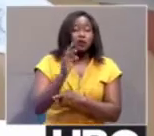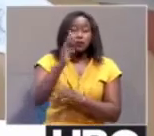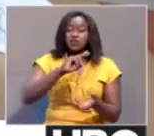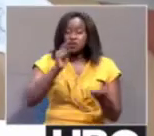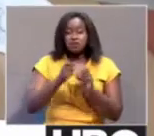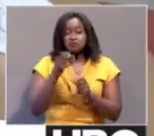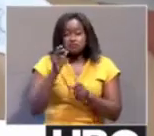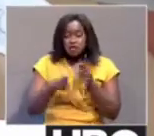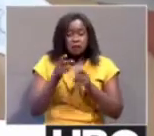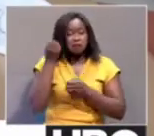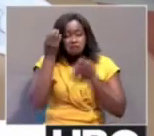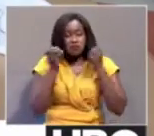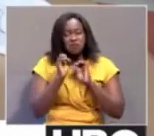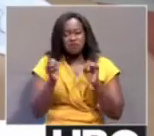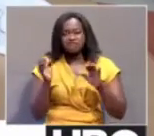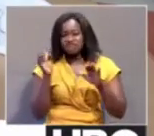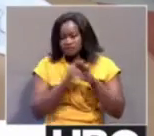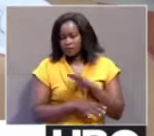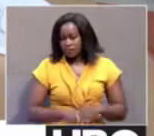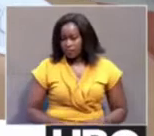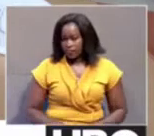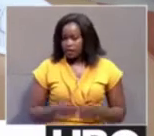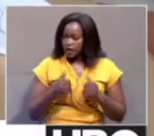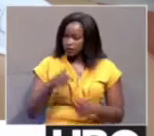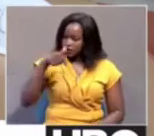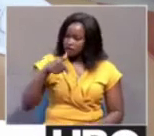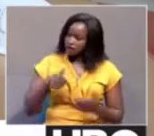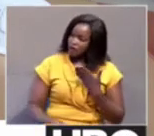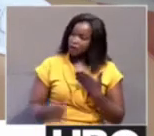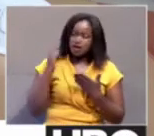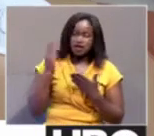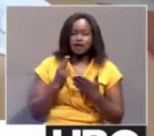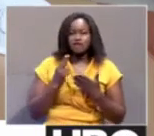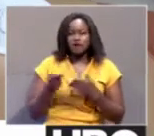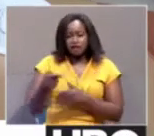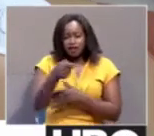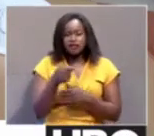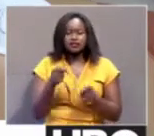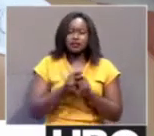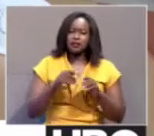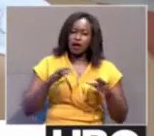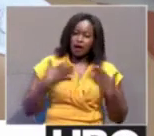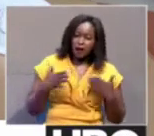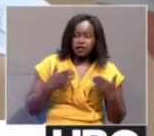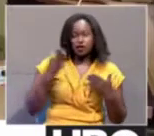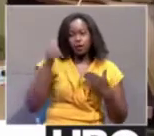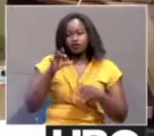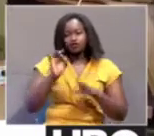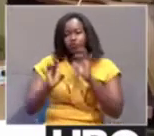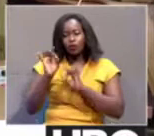It was attended by seven deaf fine artists who appreciate being chosen to be a part of something they expect to improve them.